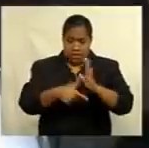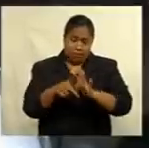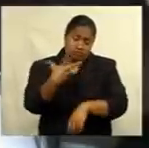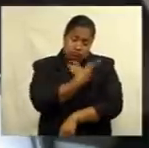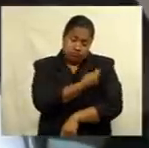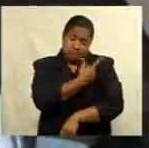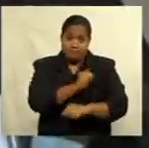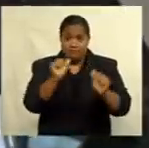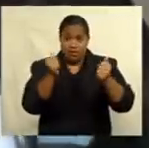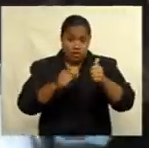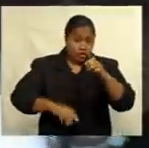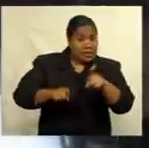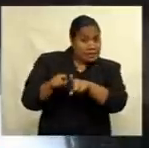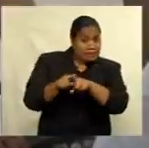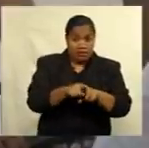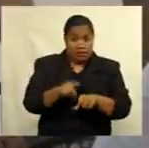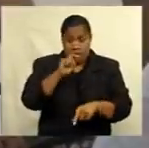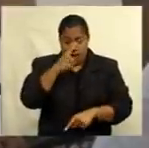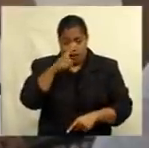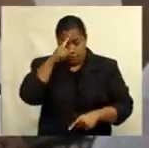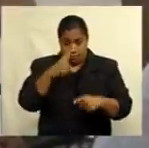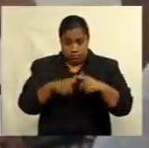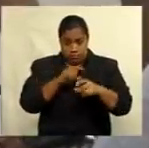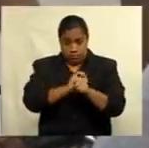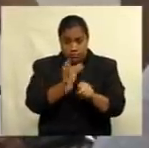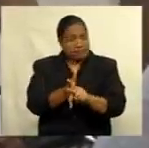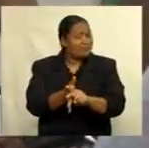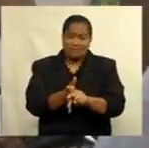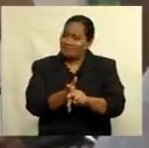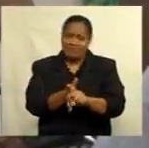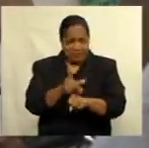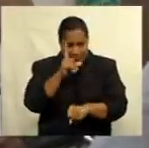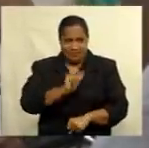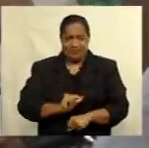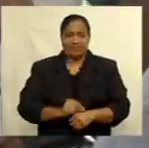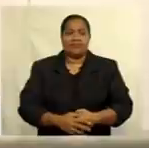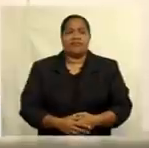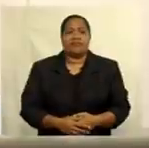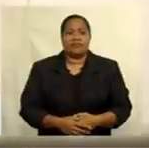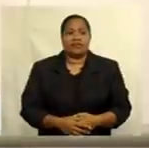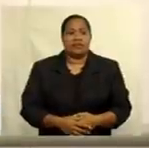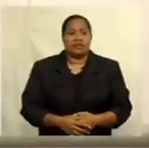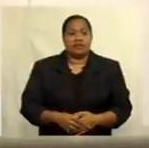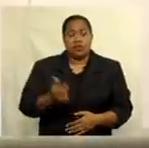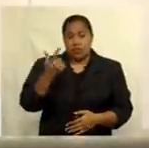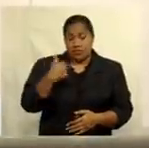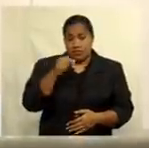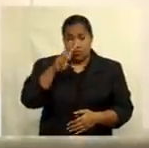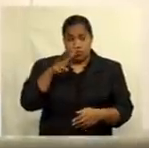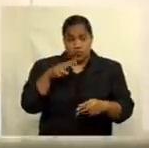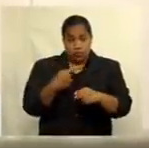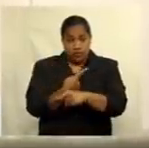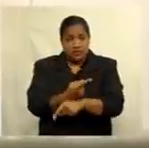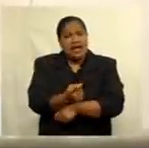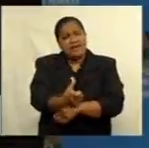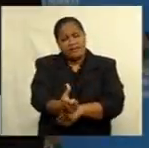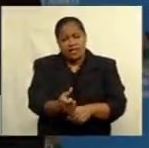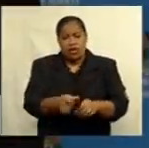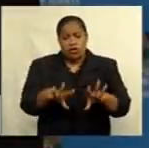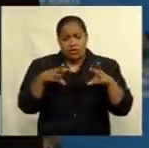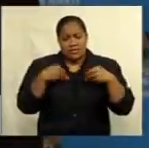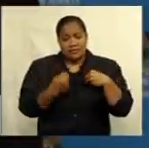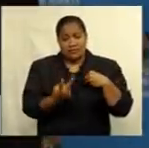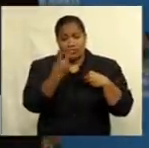circumstances when they need to be tested. So far, three individuals died less than two weeks after receiving their second jab of the COVID